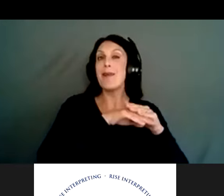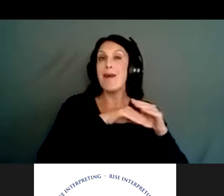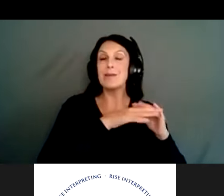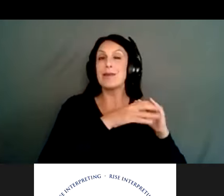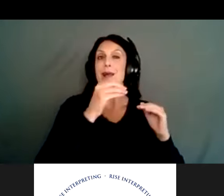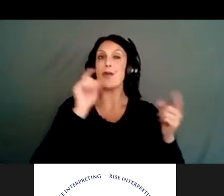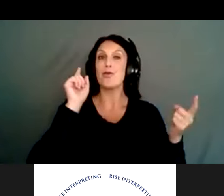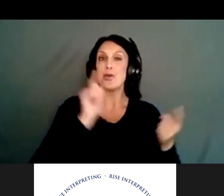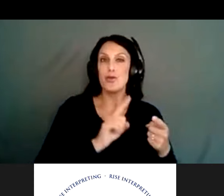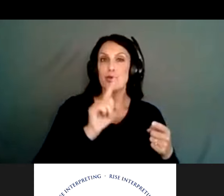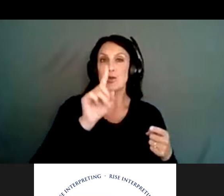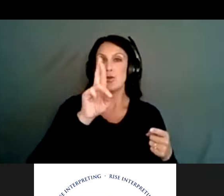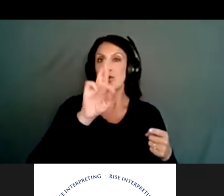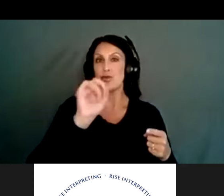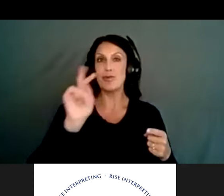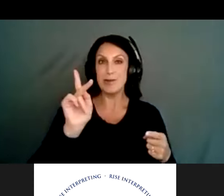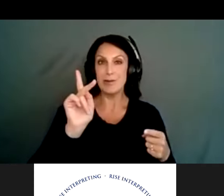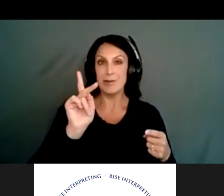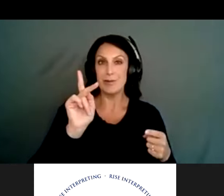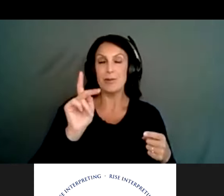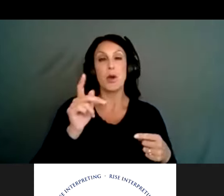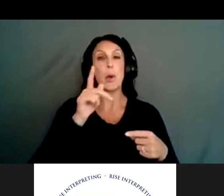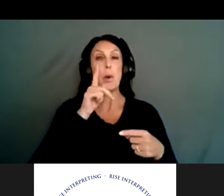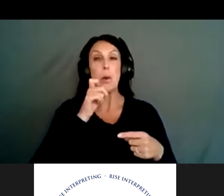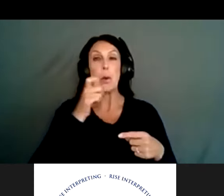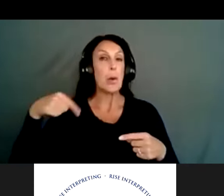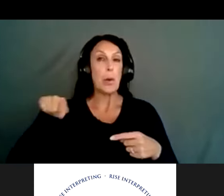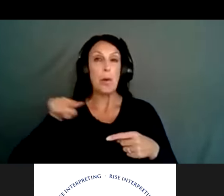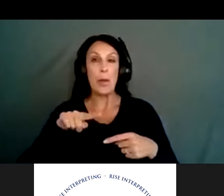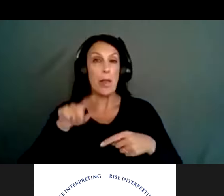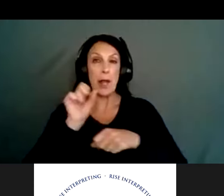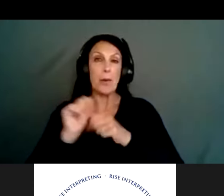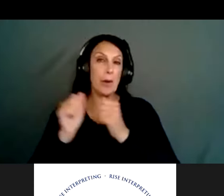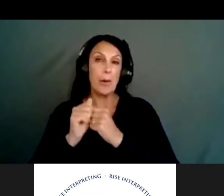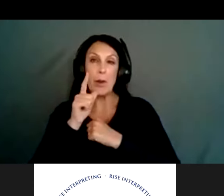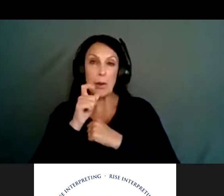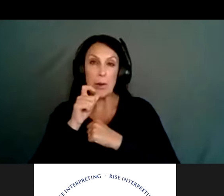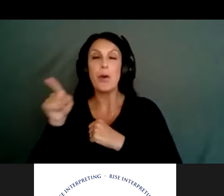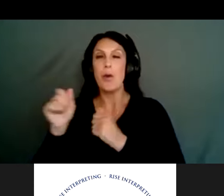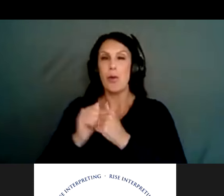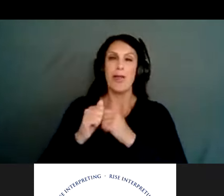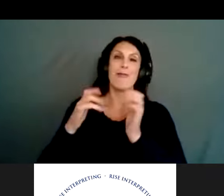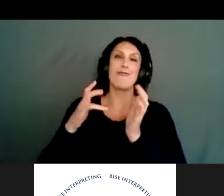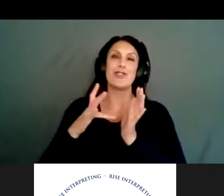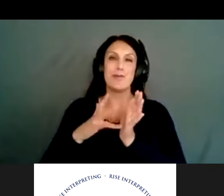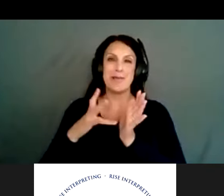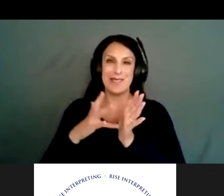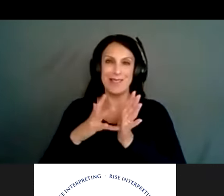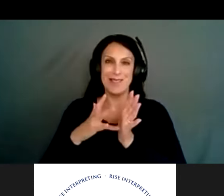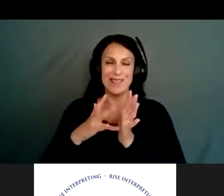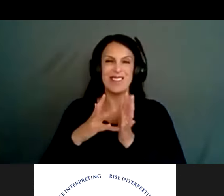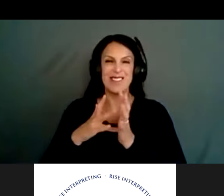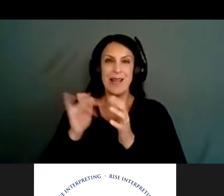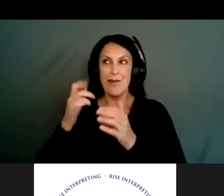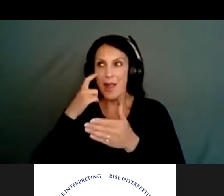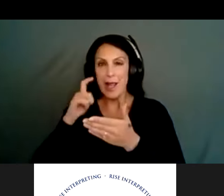kind of, uh, work with those ninth graders as like, um, a licensed therapist. And then if there's red flags that come along the way, they're kind of sticking with them, uh, through high